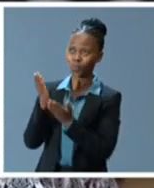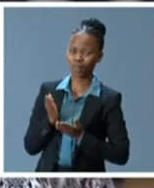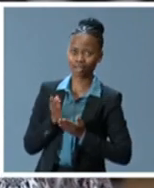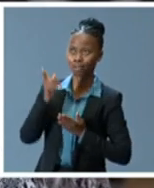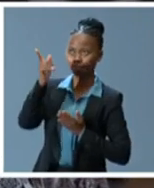us.